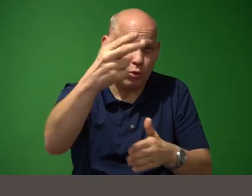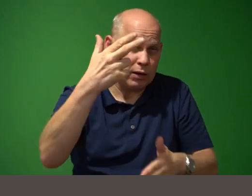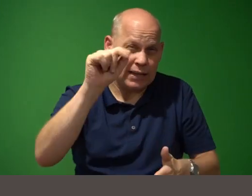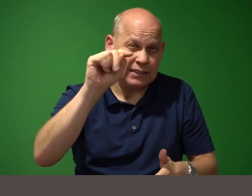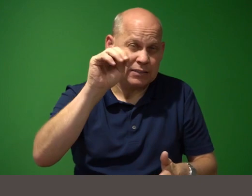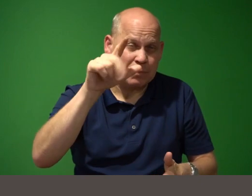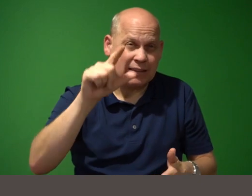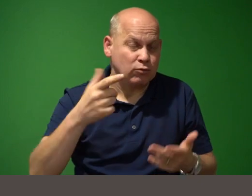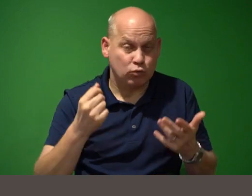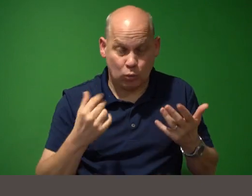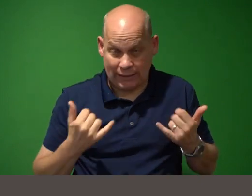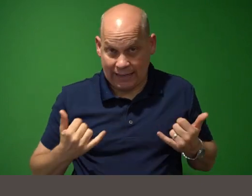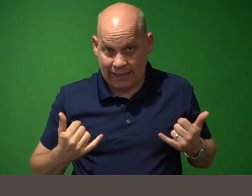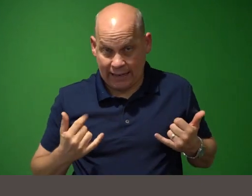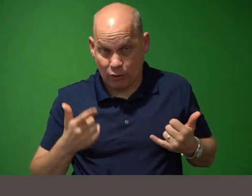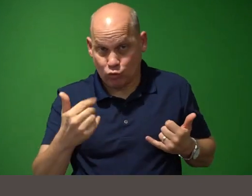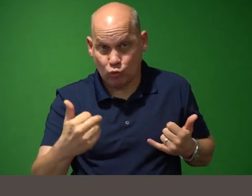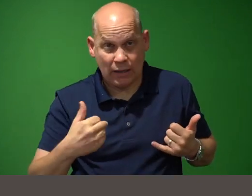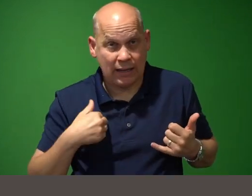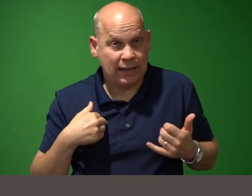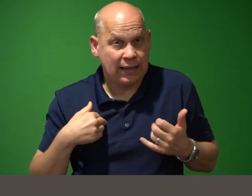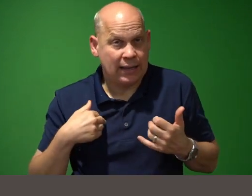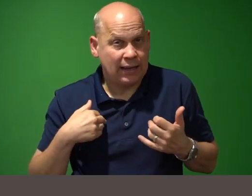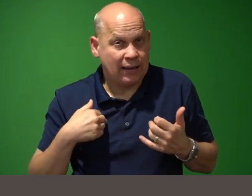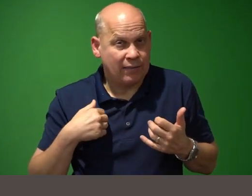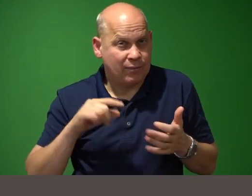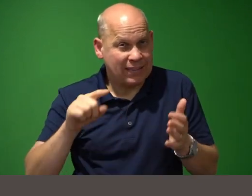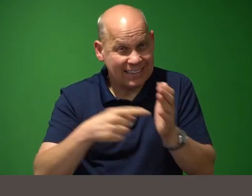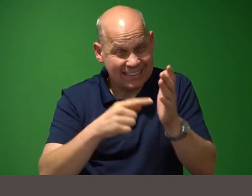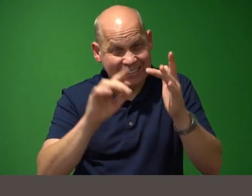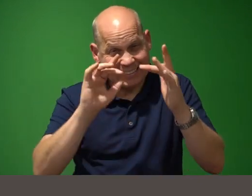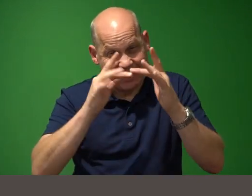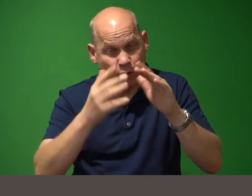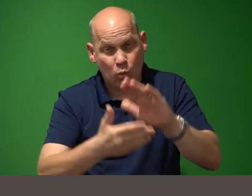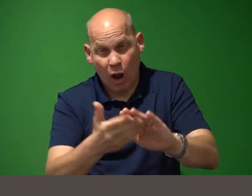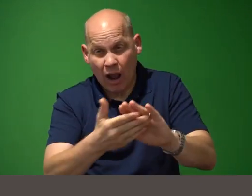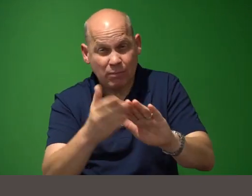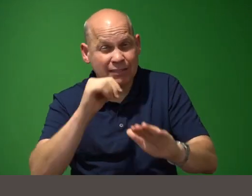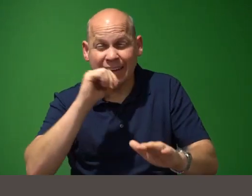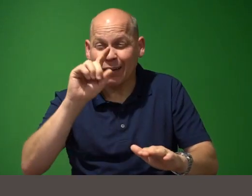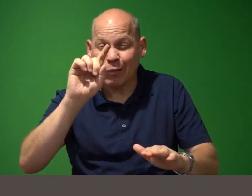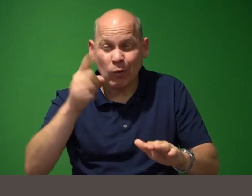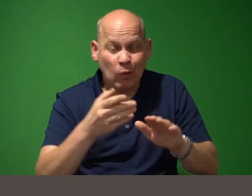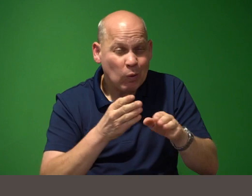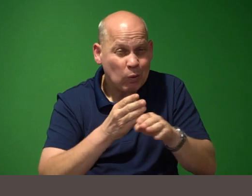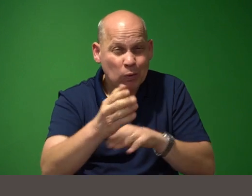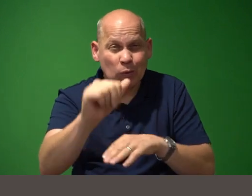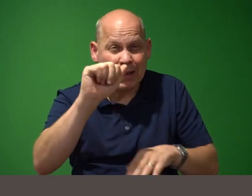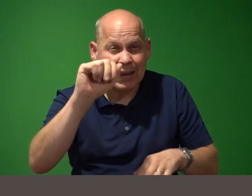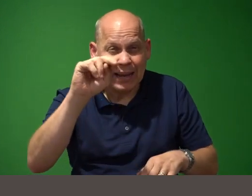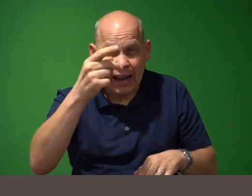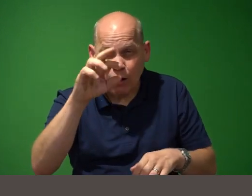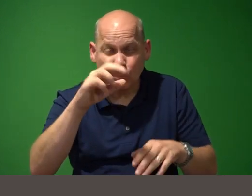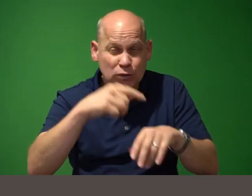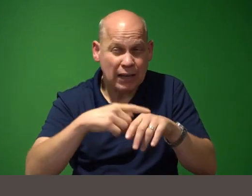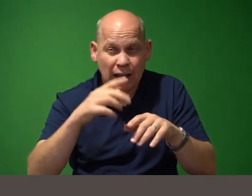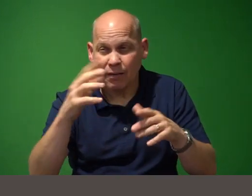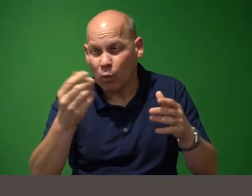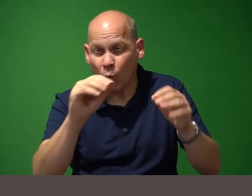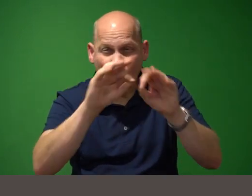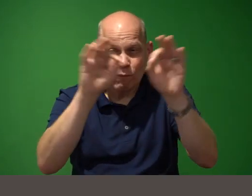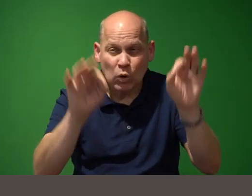have these network operations not just through anchor tags or through forms in in your html